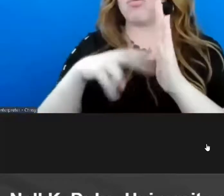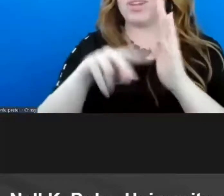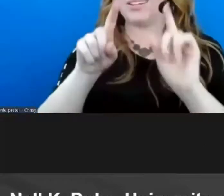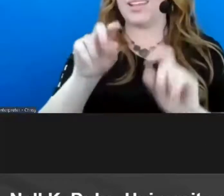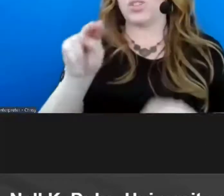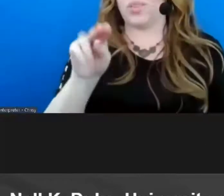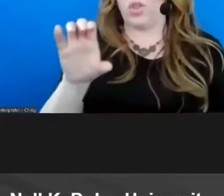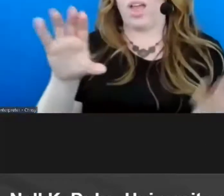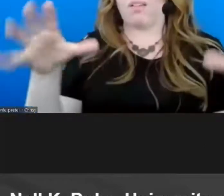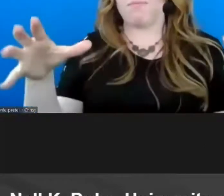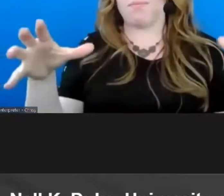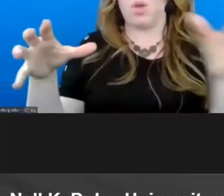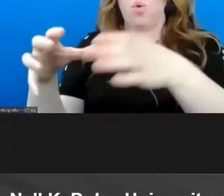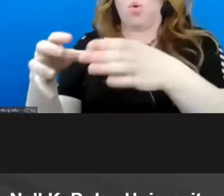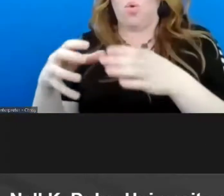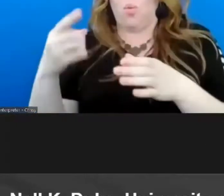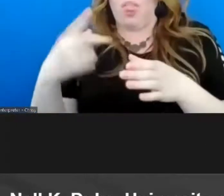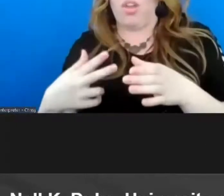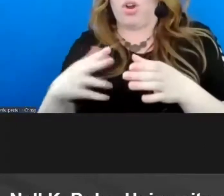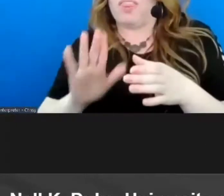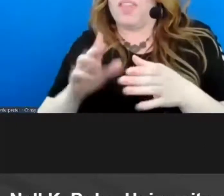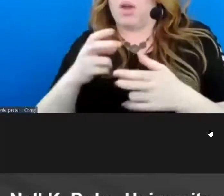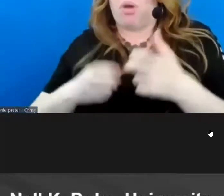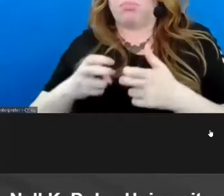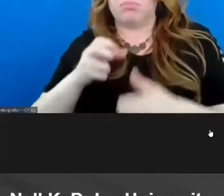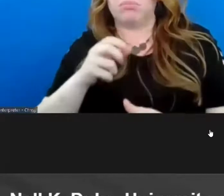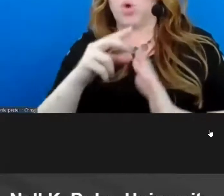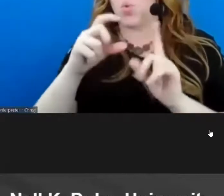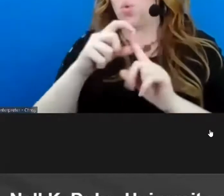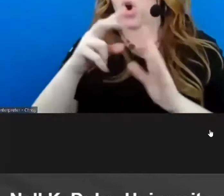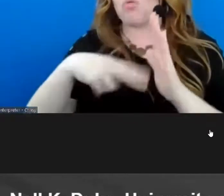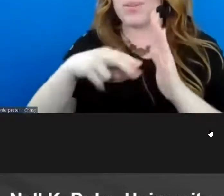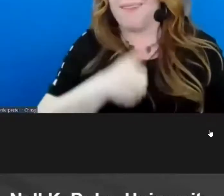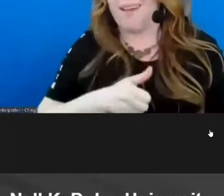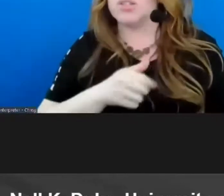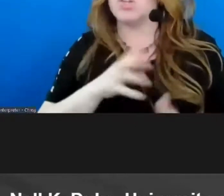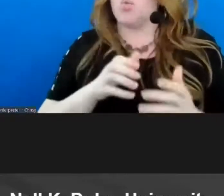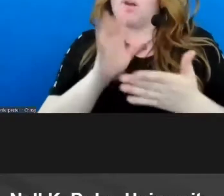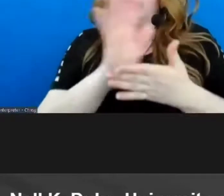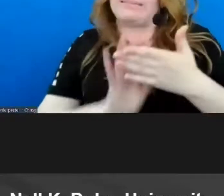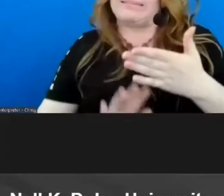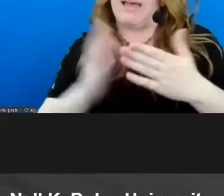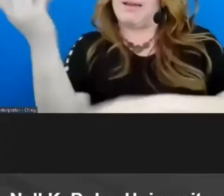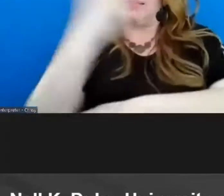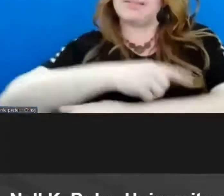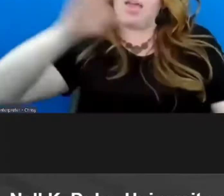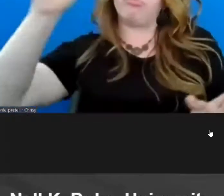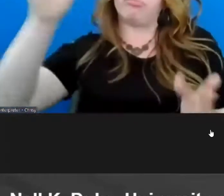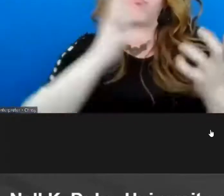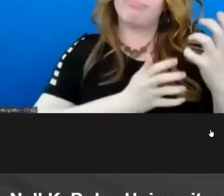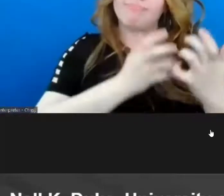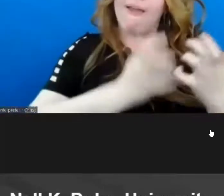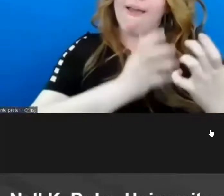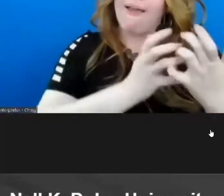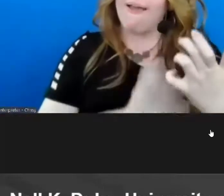the issue is not at all word reading right so we want to design a day that's going to work for all those kids um and one